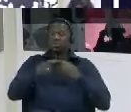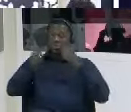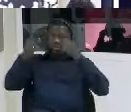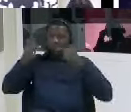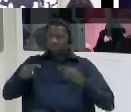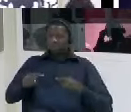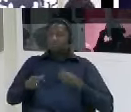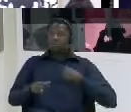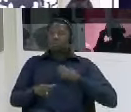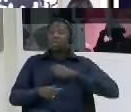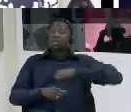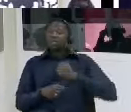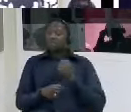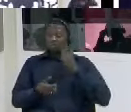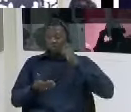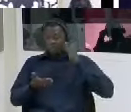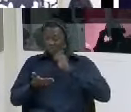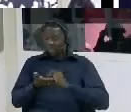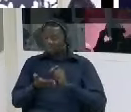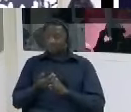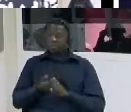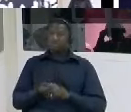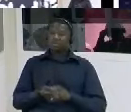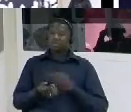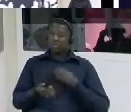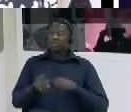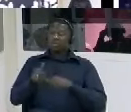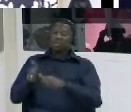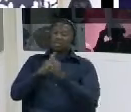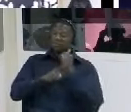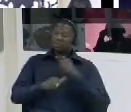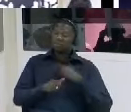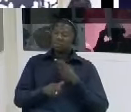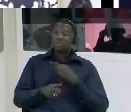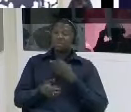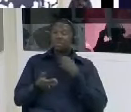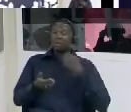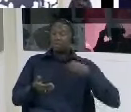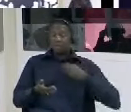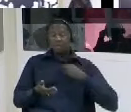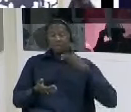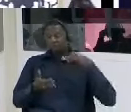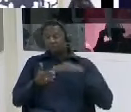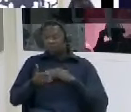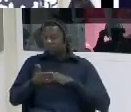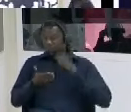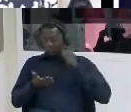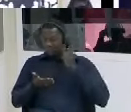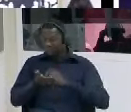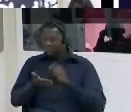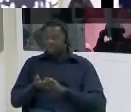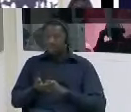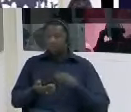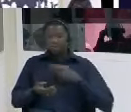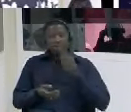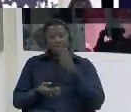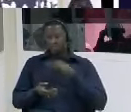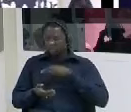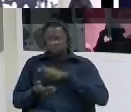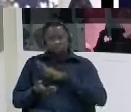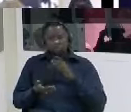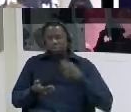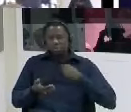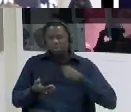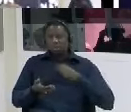took me then they say why should I not sign the statement I say it's not my statement under again